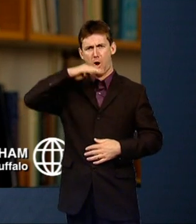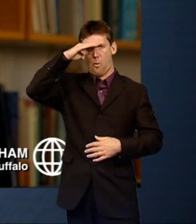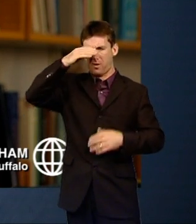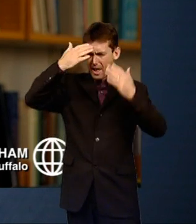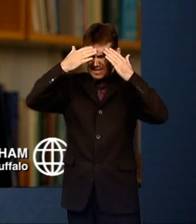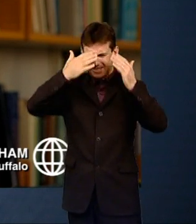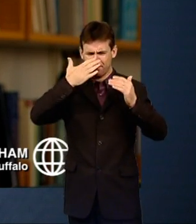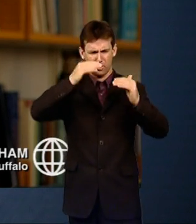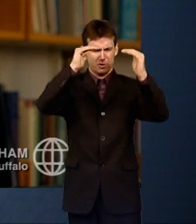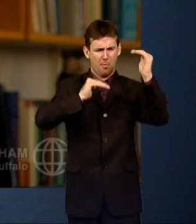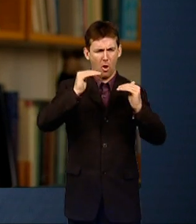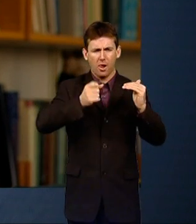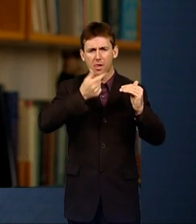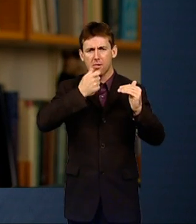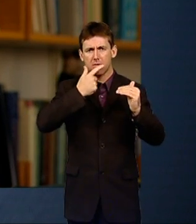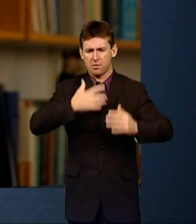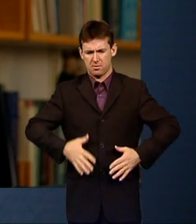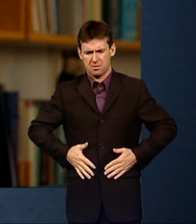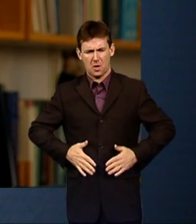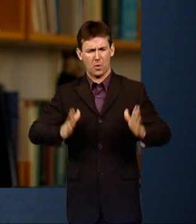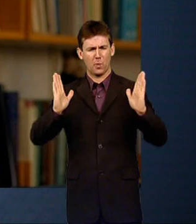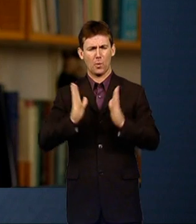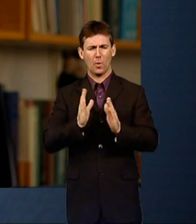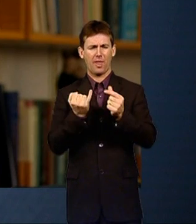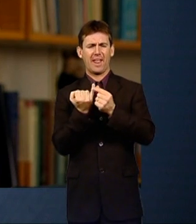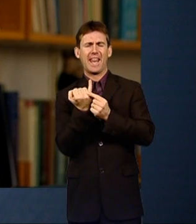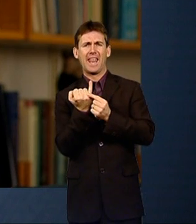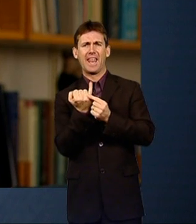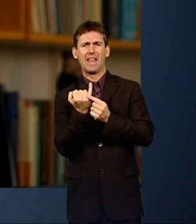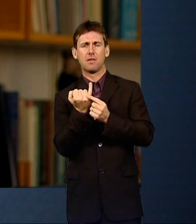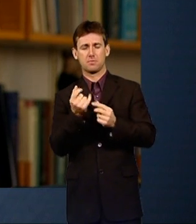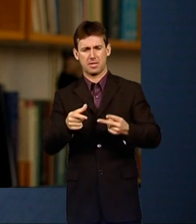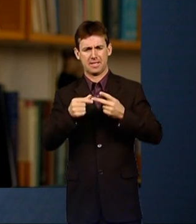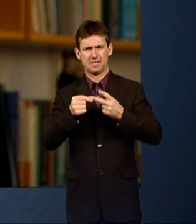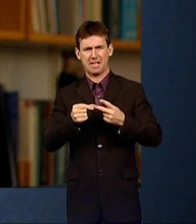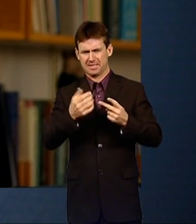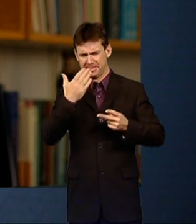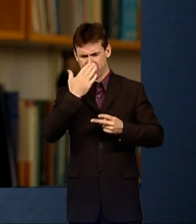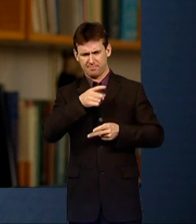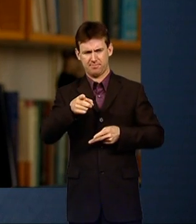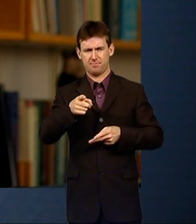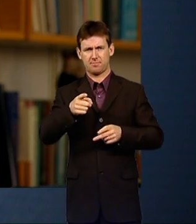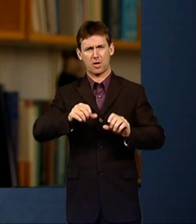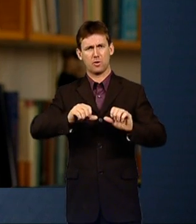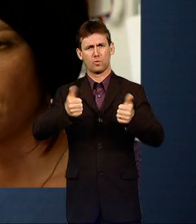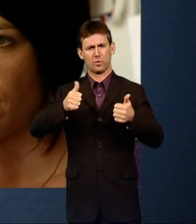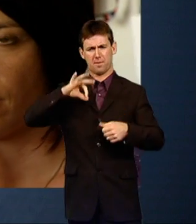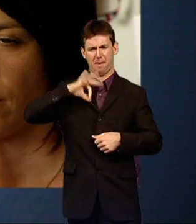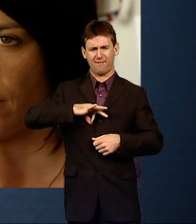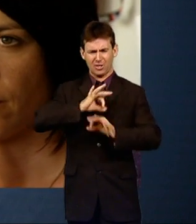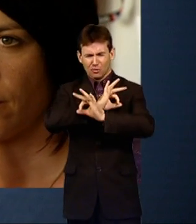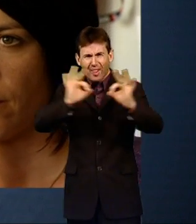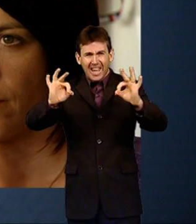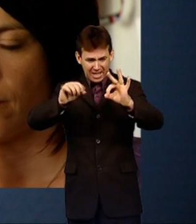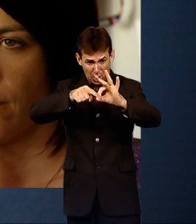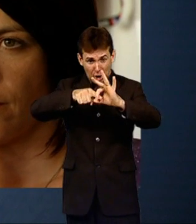height and in terms of their weight. And the second was that there were no beneficial effects. None. I think that